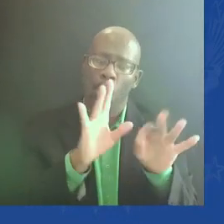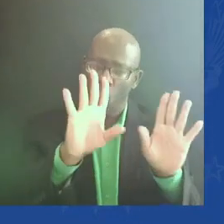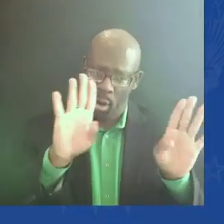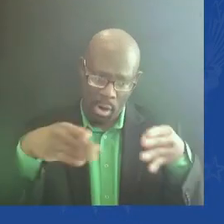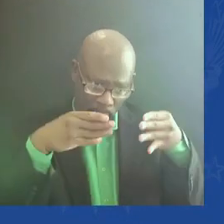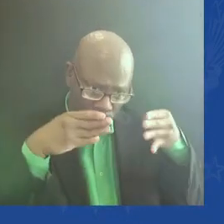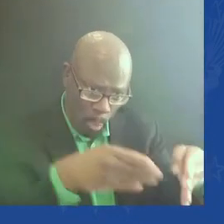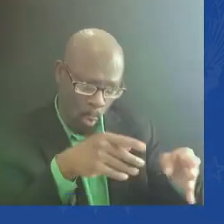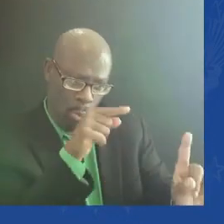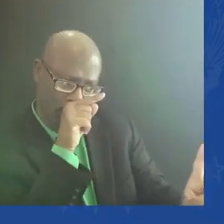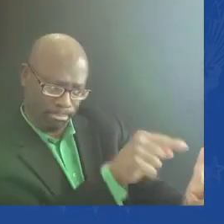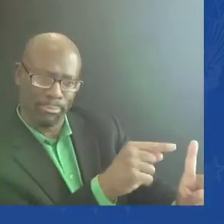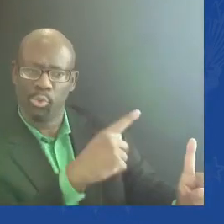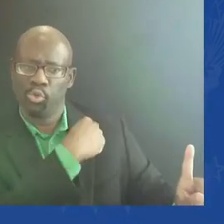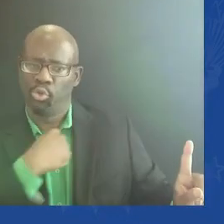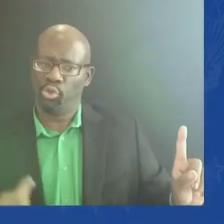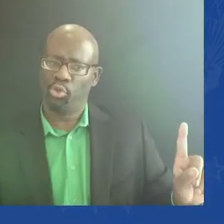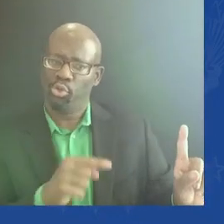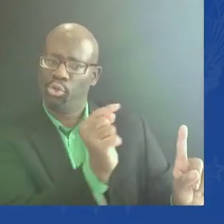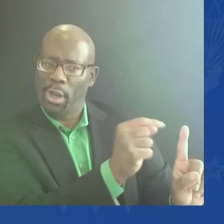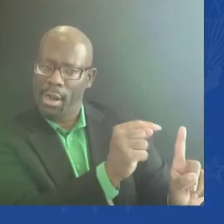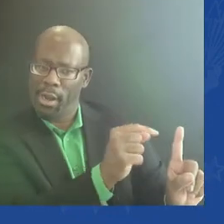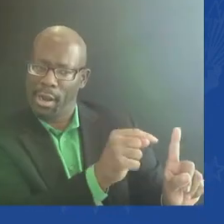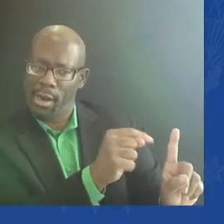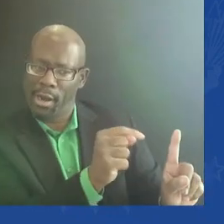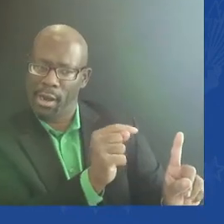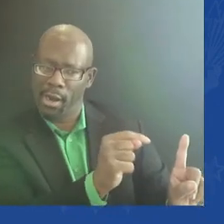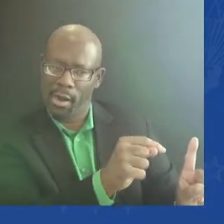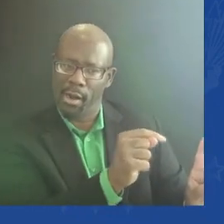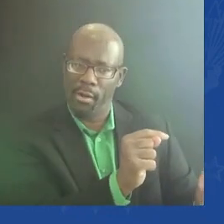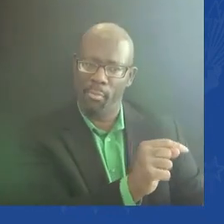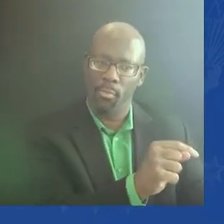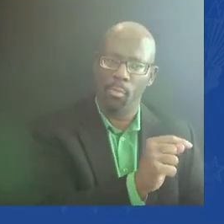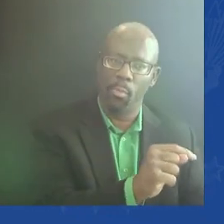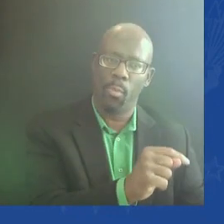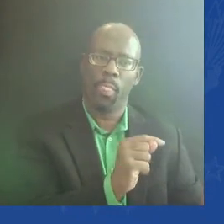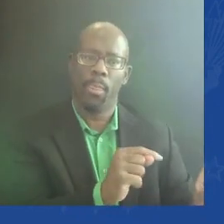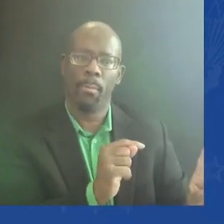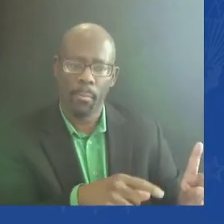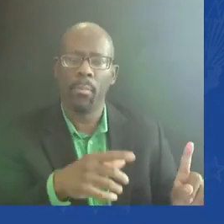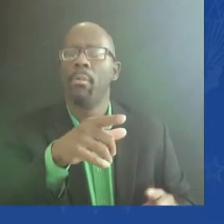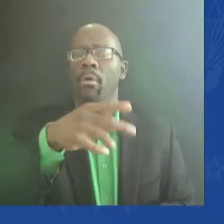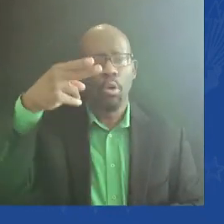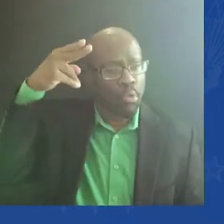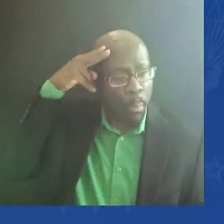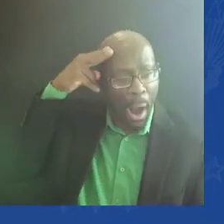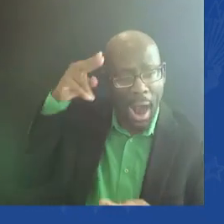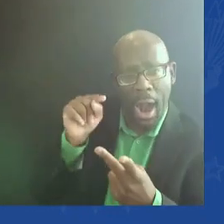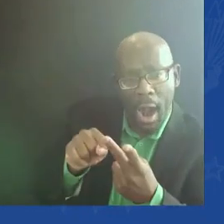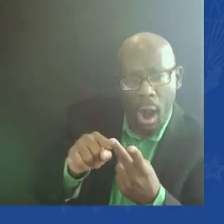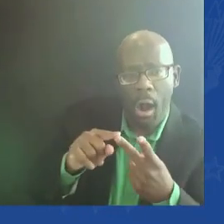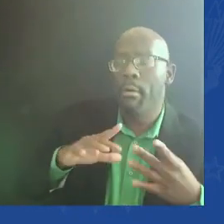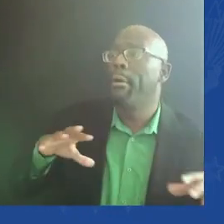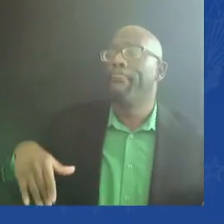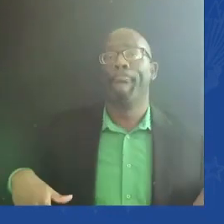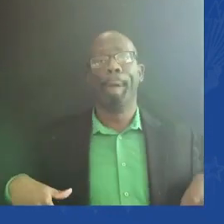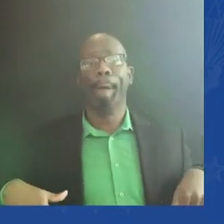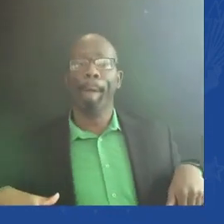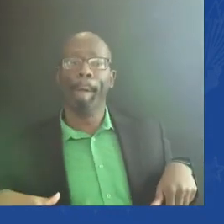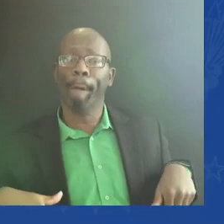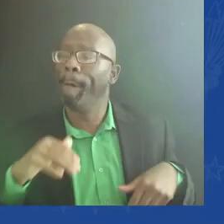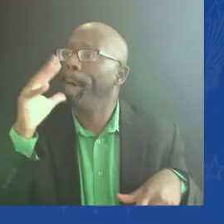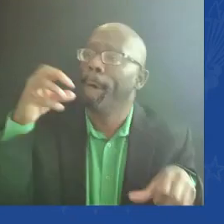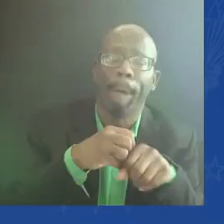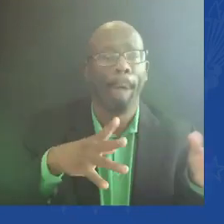what Saudi Arabia's not doing. One follow-up on energy, sir. Uh, you also met with energy consumers about supply. What steps are you